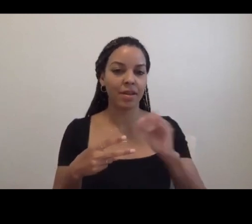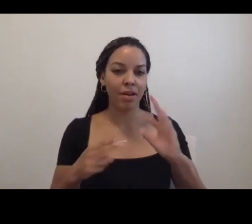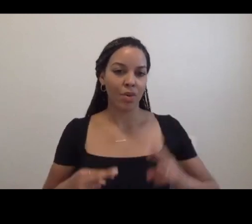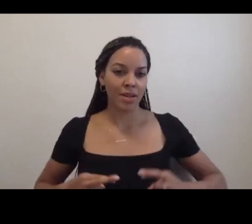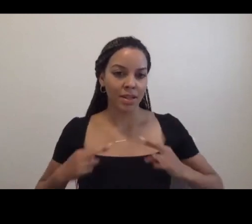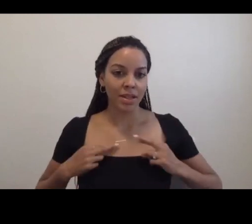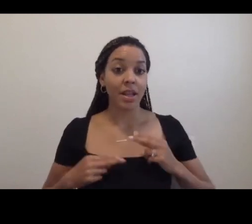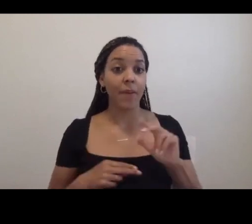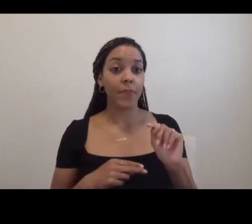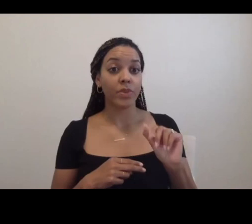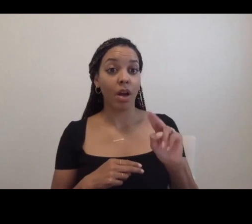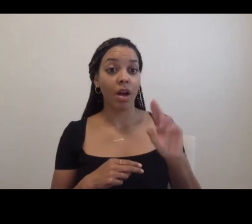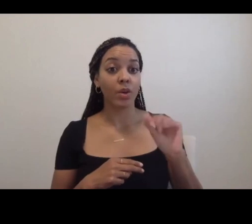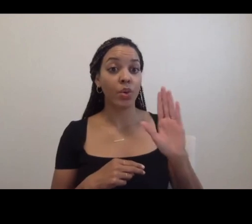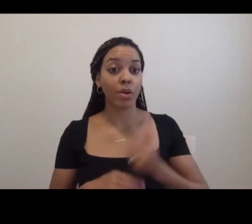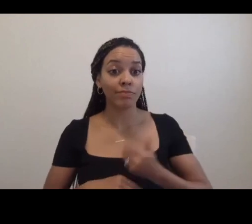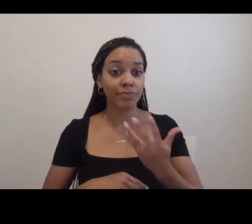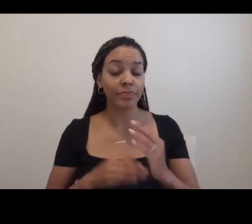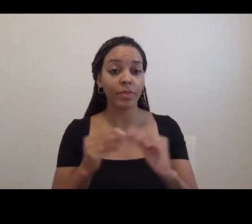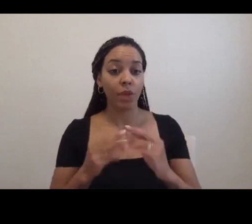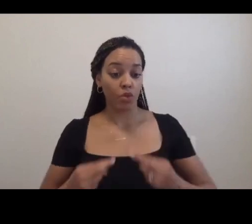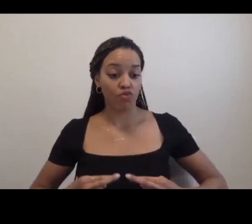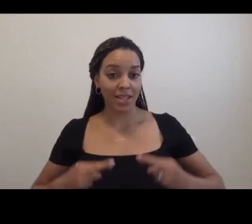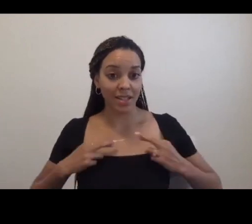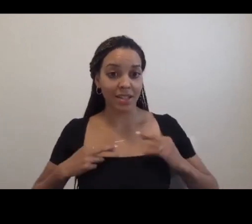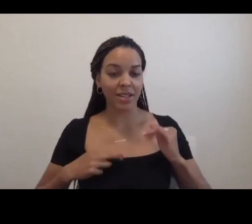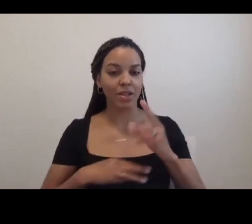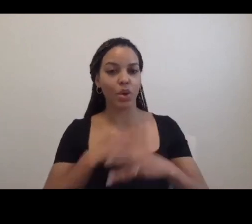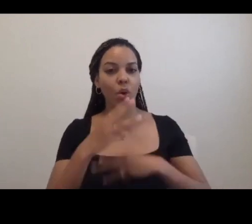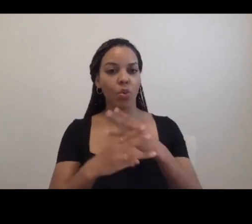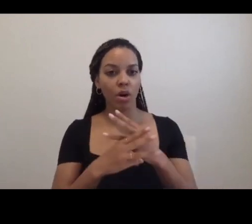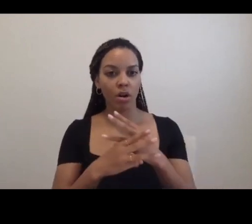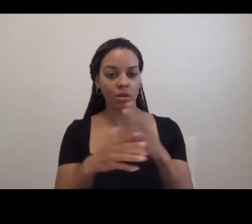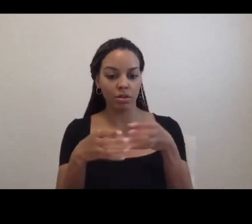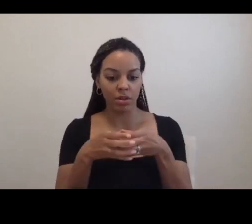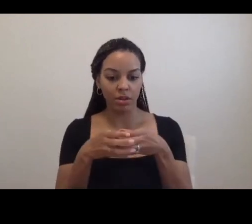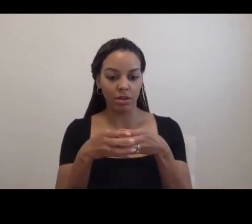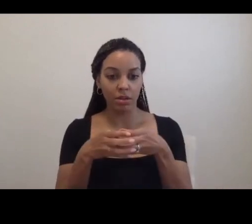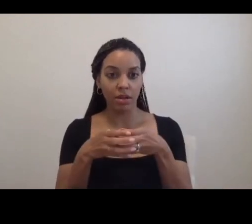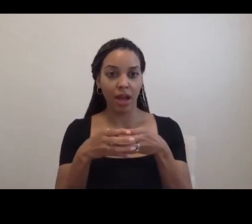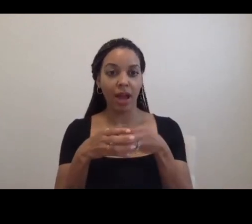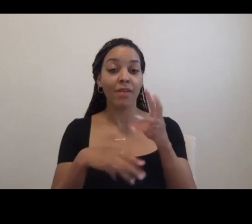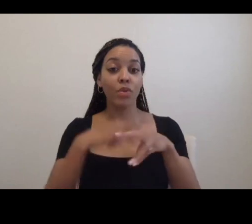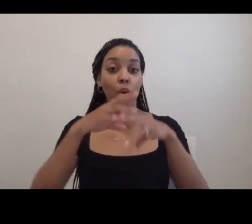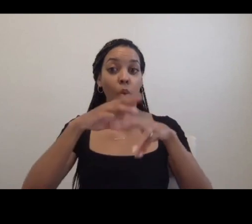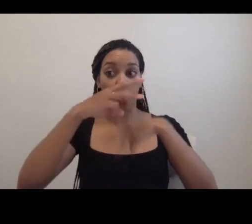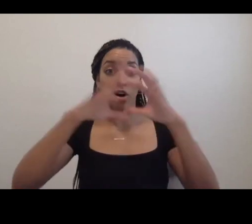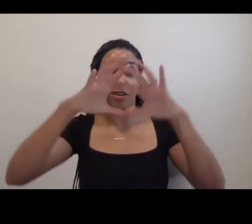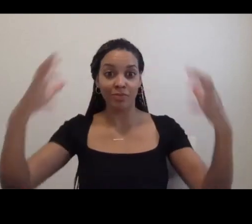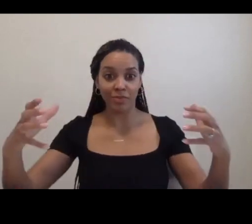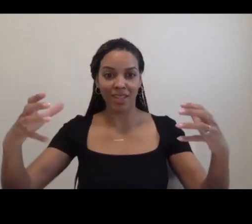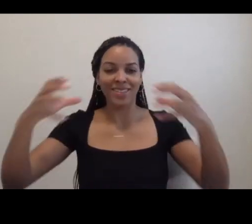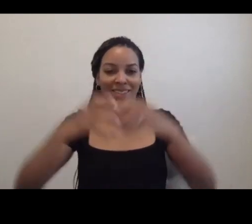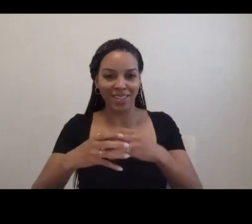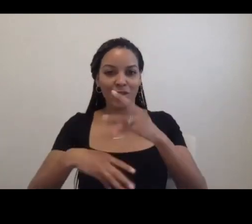I thought the expression that a residency is a world within a world was completely spot on. And